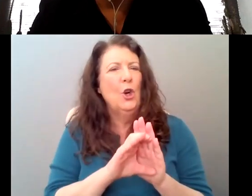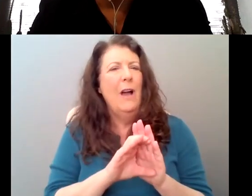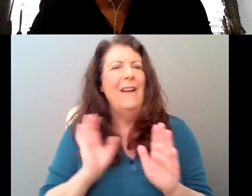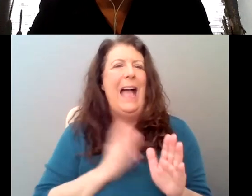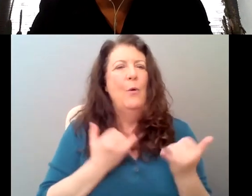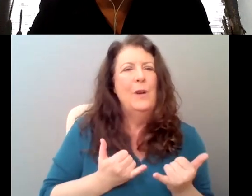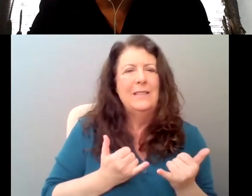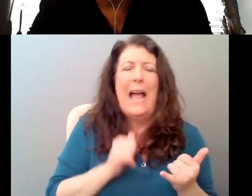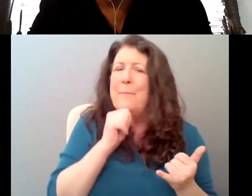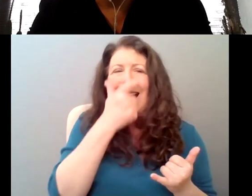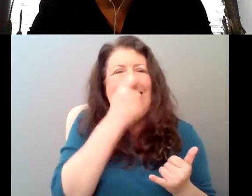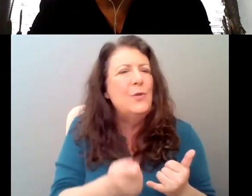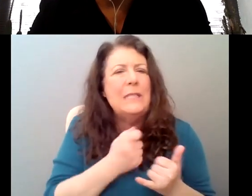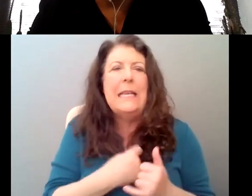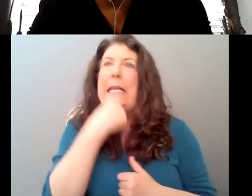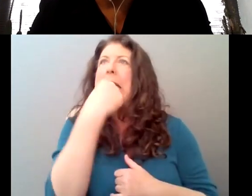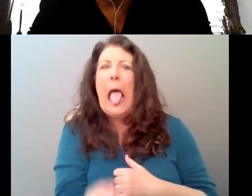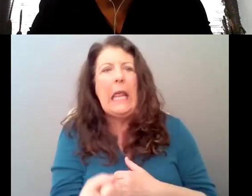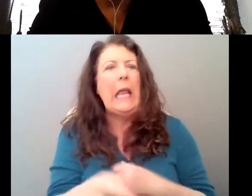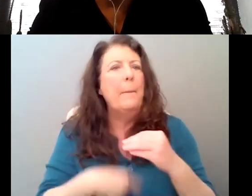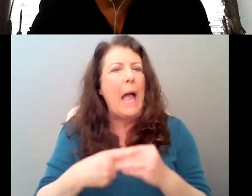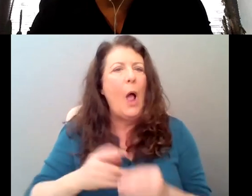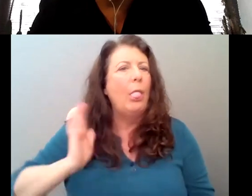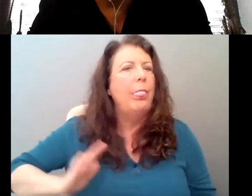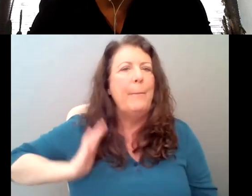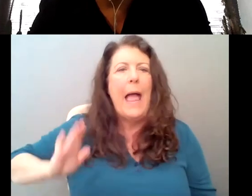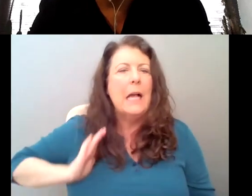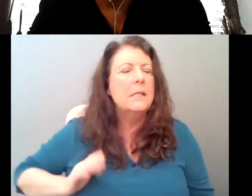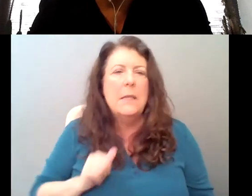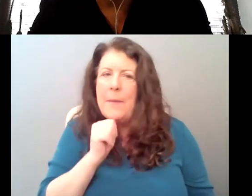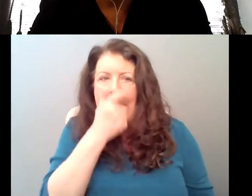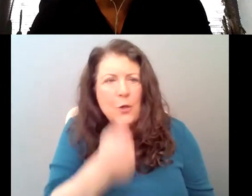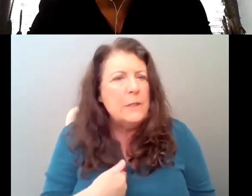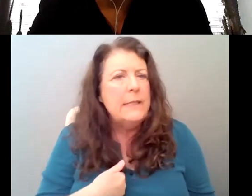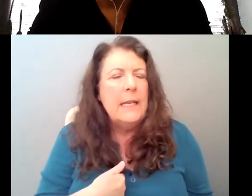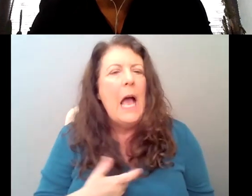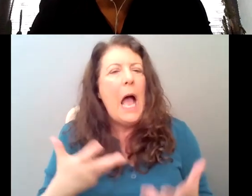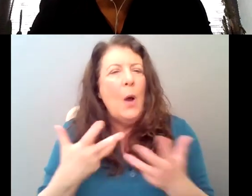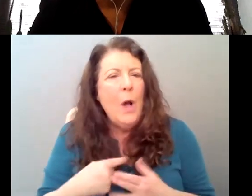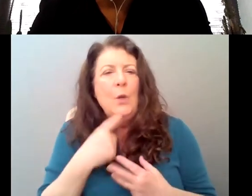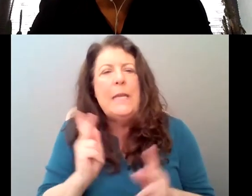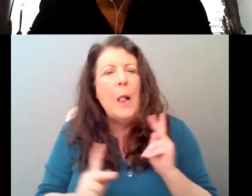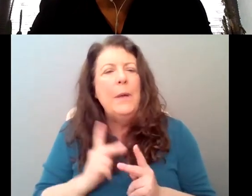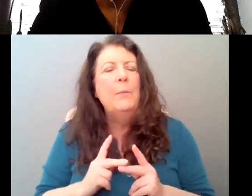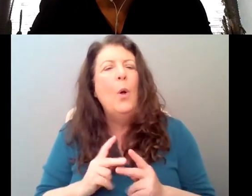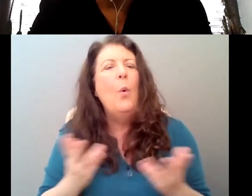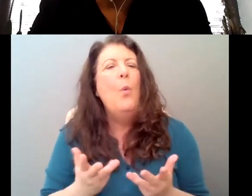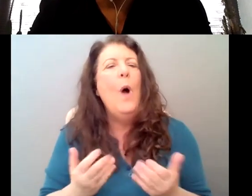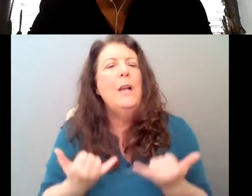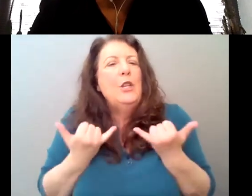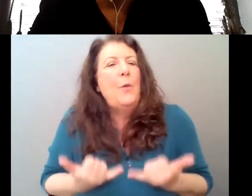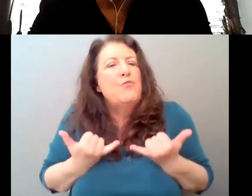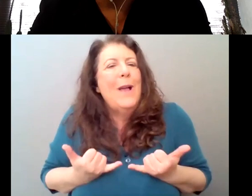past was like. Um, I'm interested in telling people what the present was like. And there are things, there